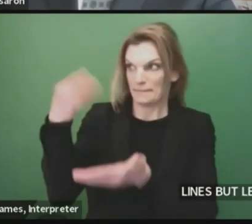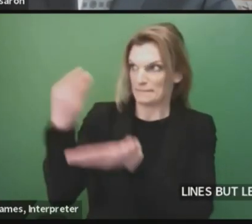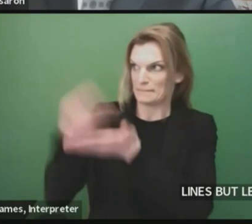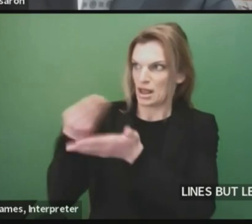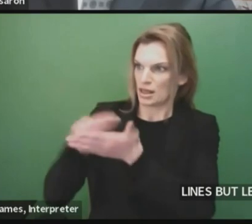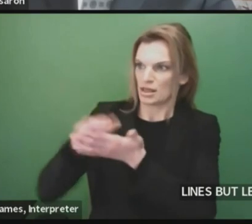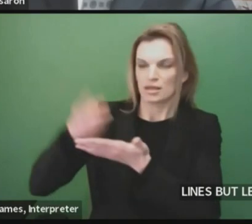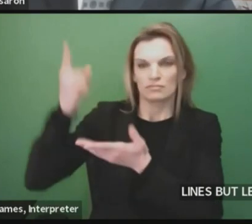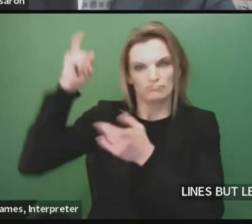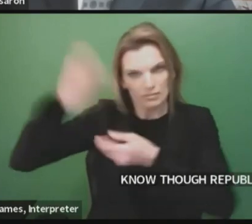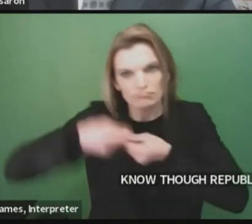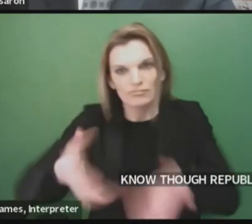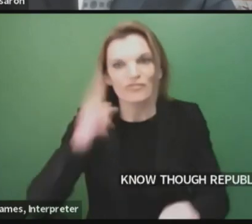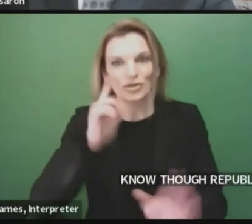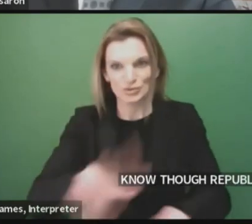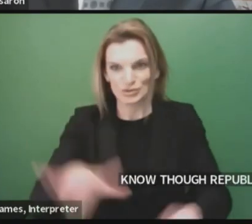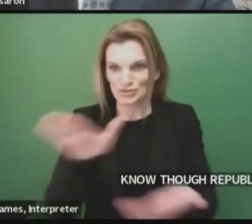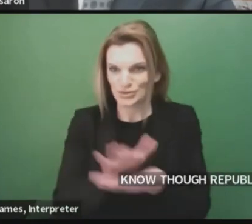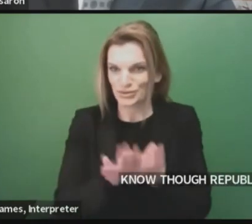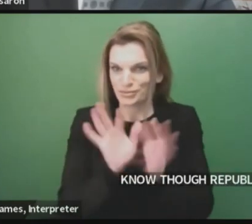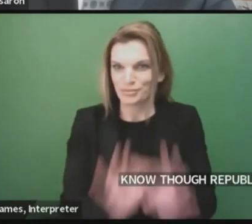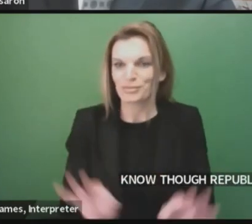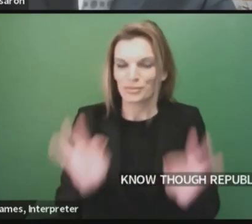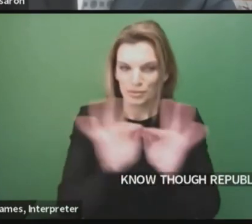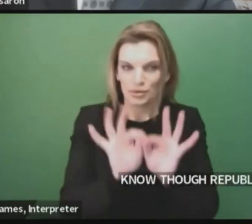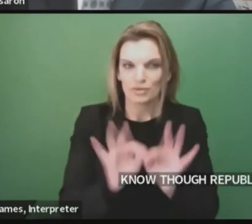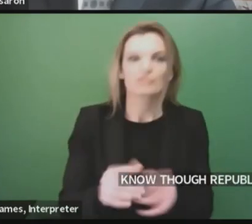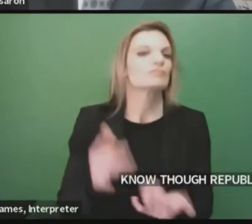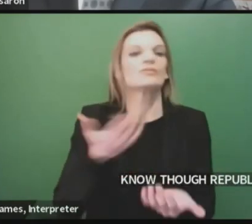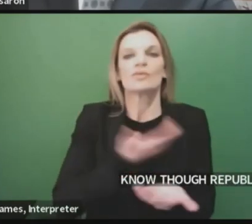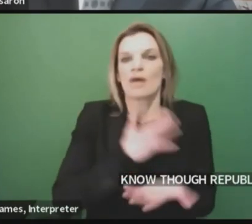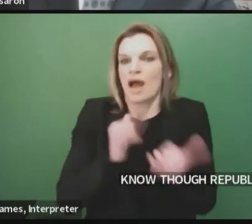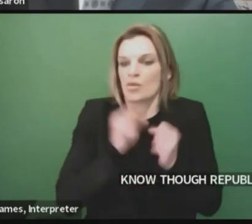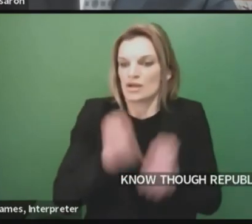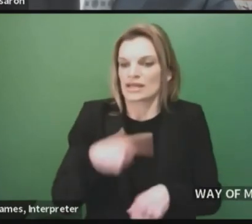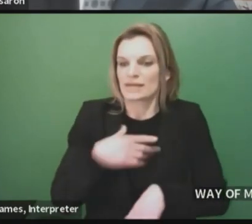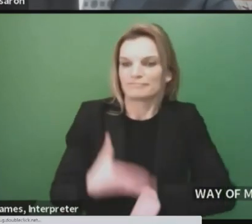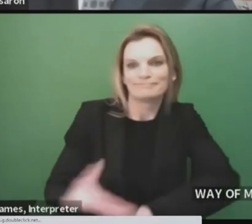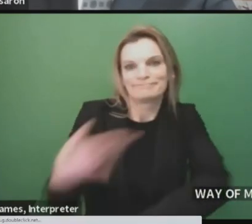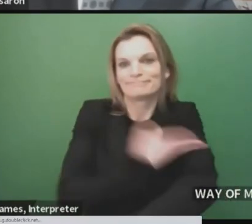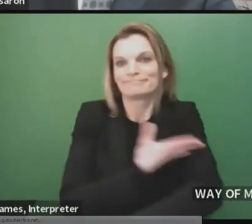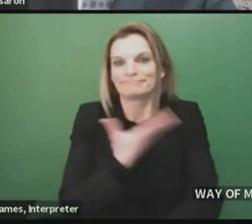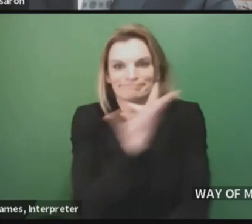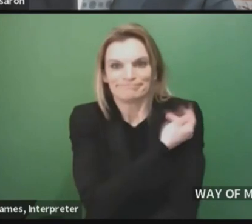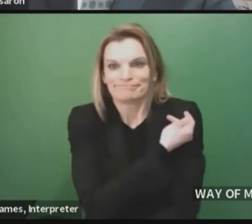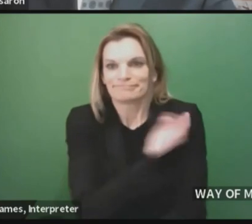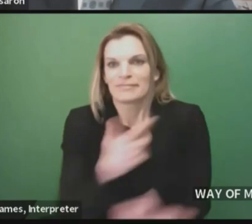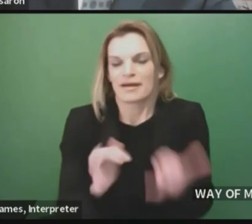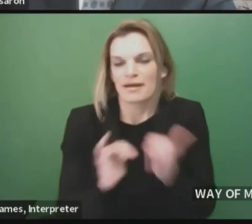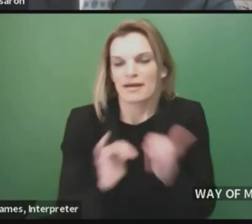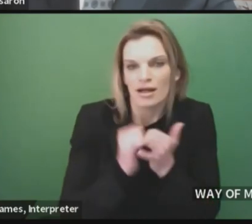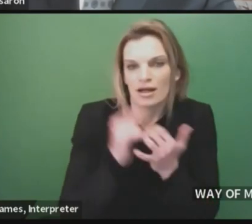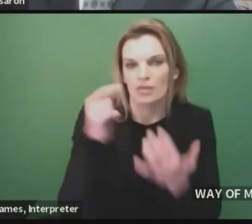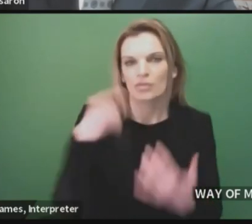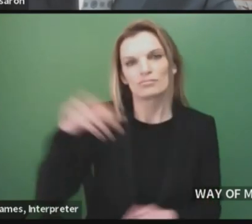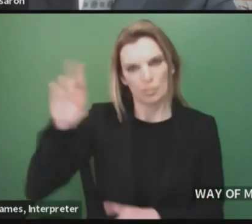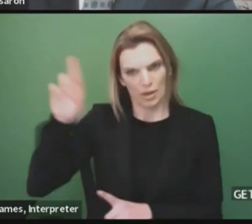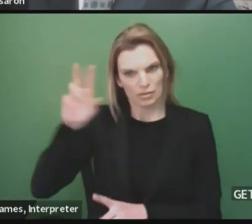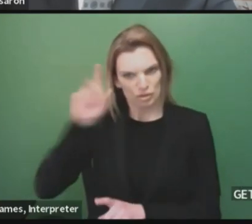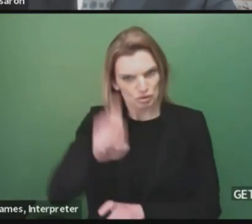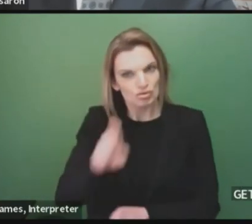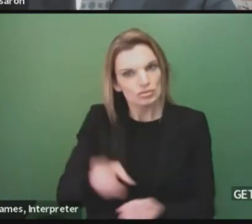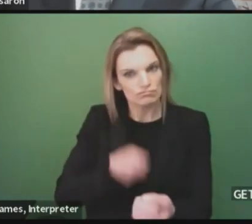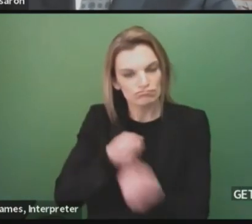get to our kids' schools or to our ability to build up our apparatus to get people vaccinated, our public health. I know that the